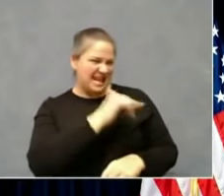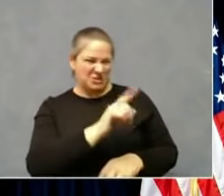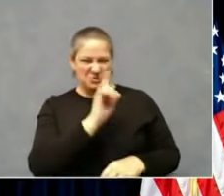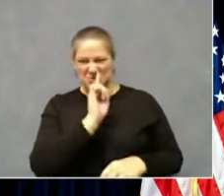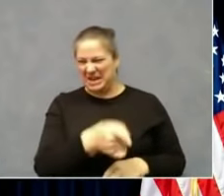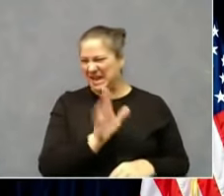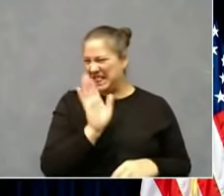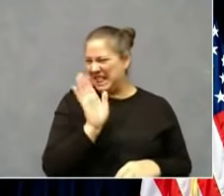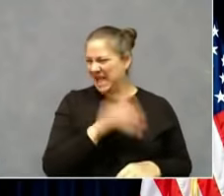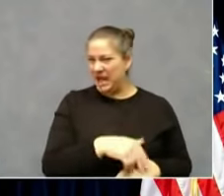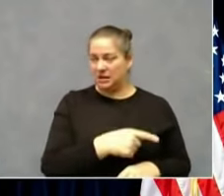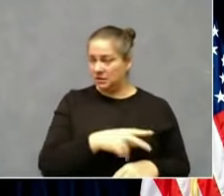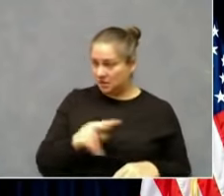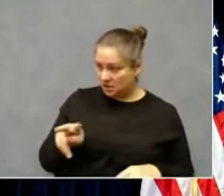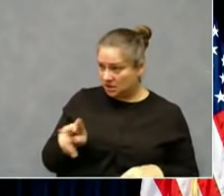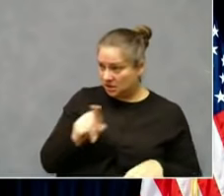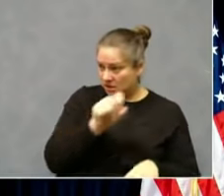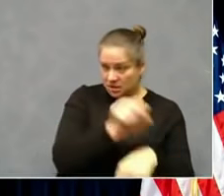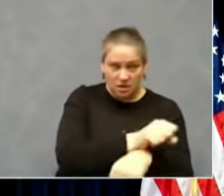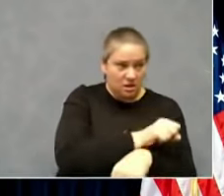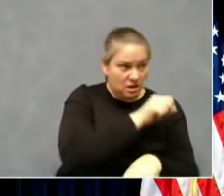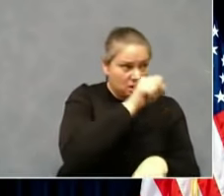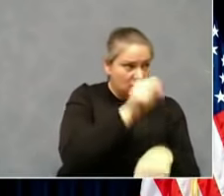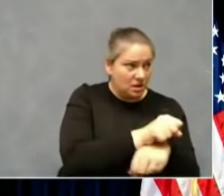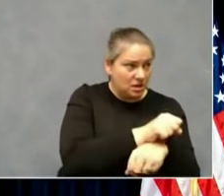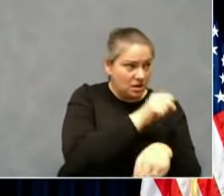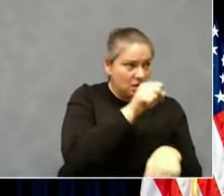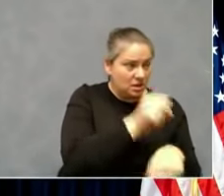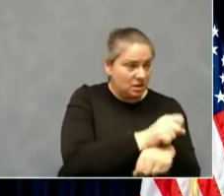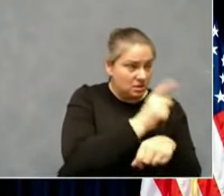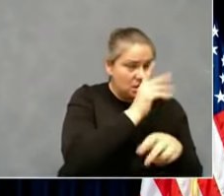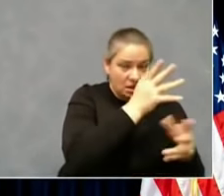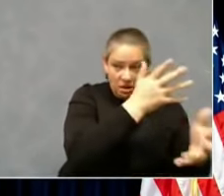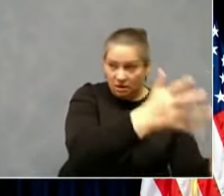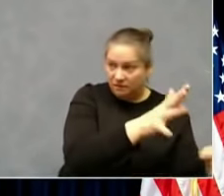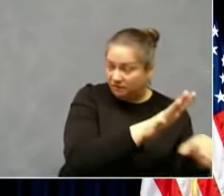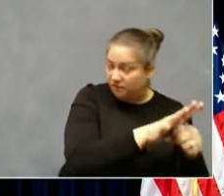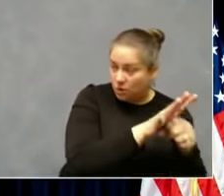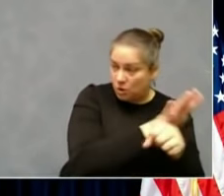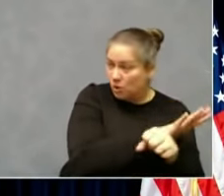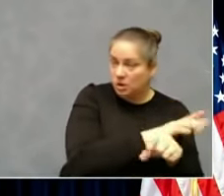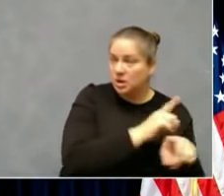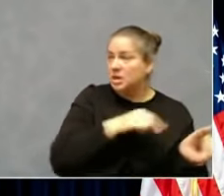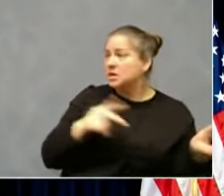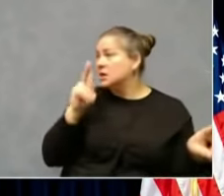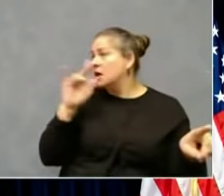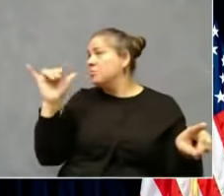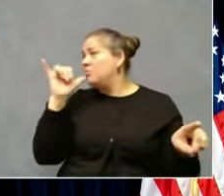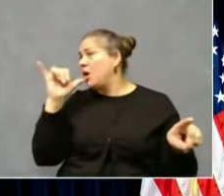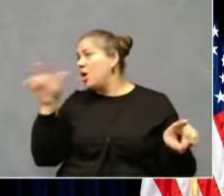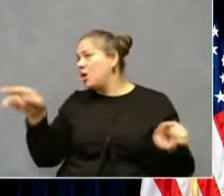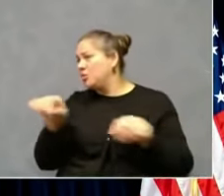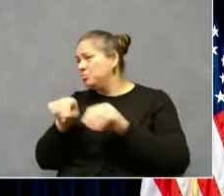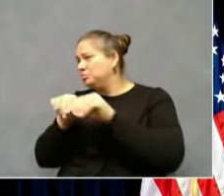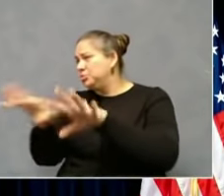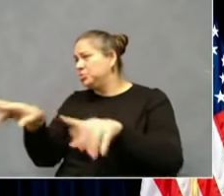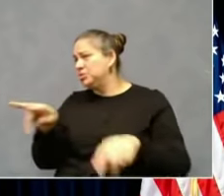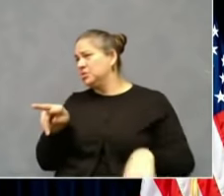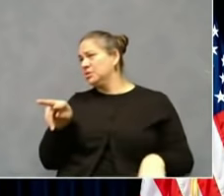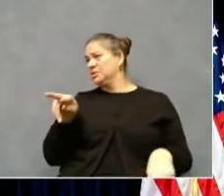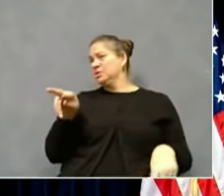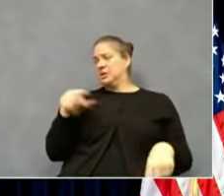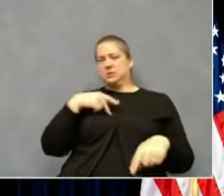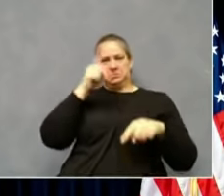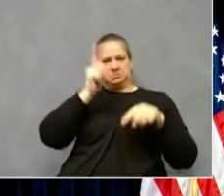bar full of people when they see um spread happening the way that it is. I can't imagine how